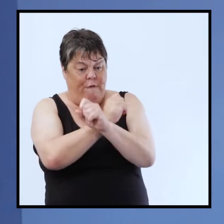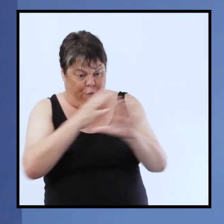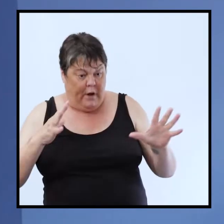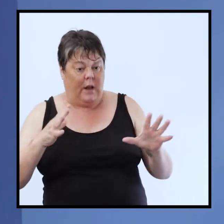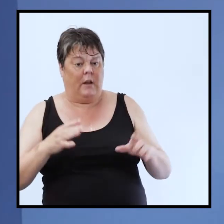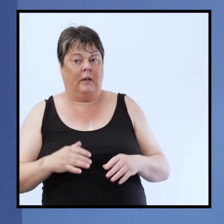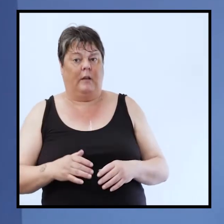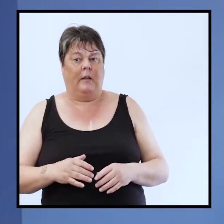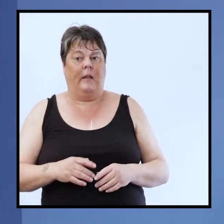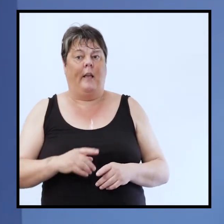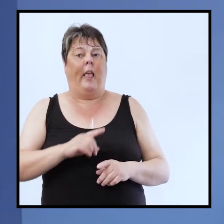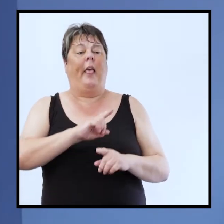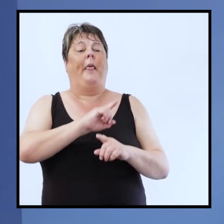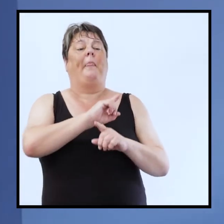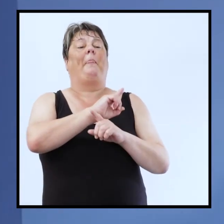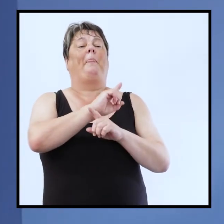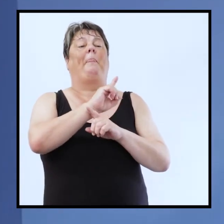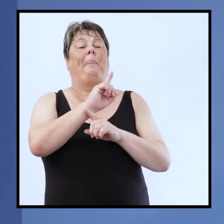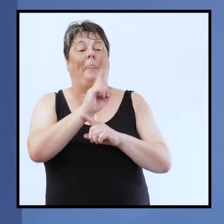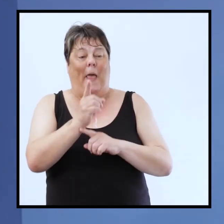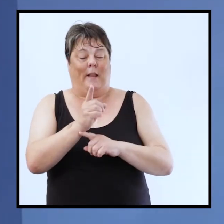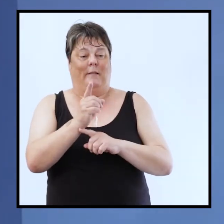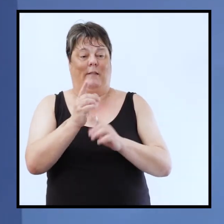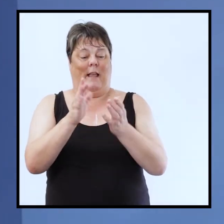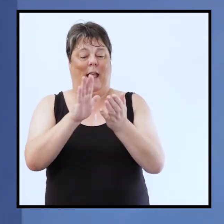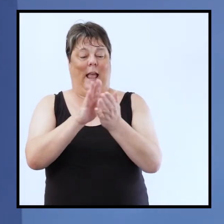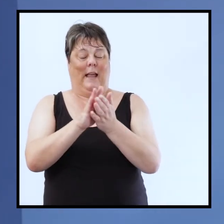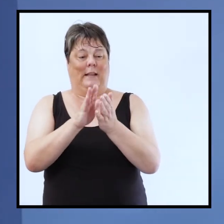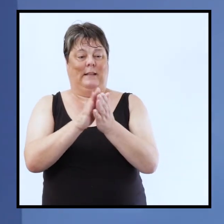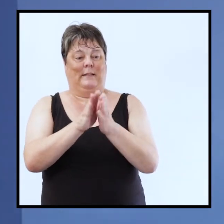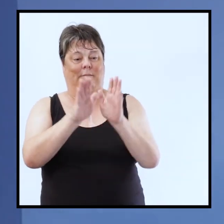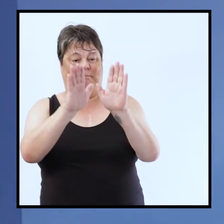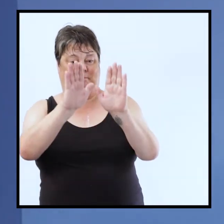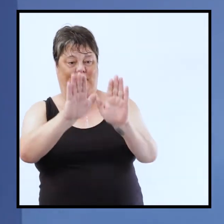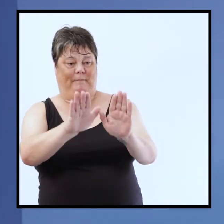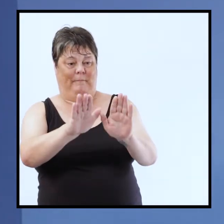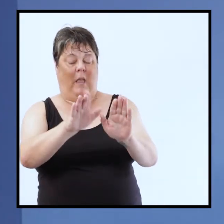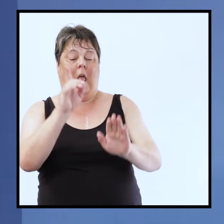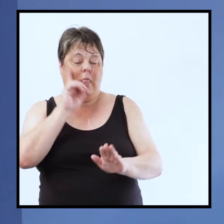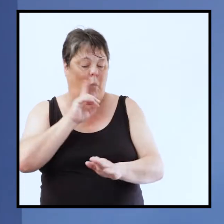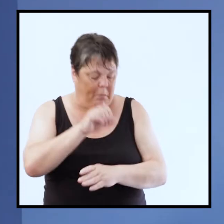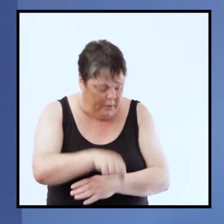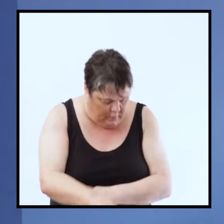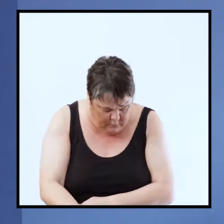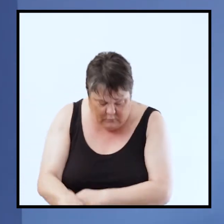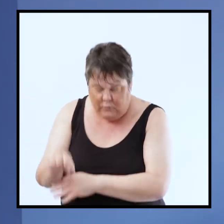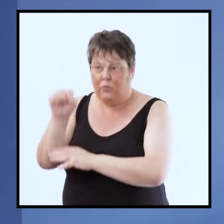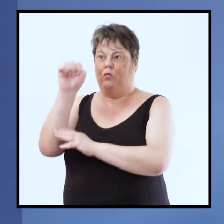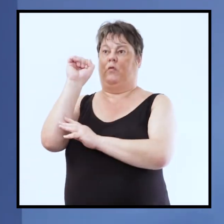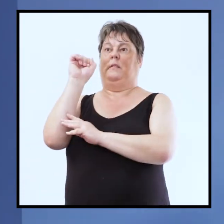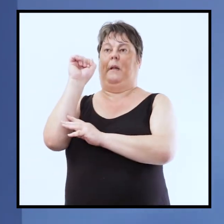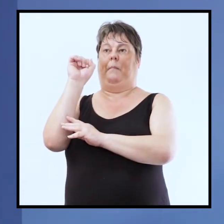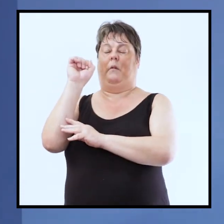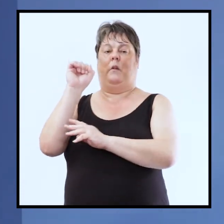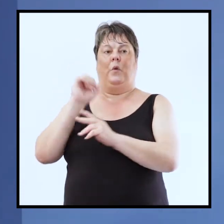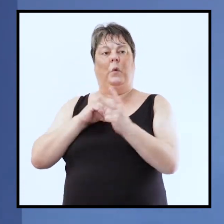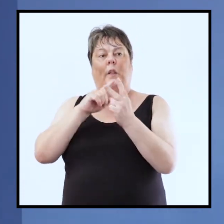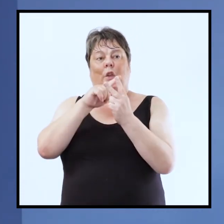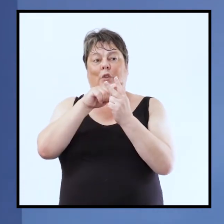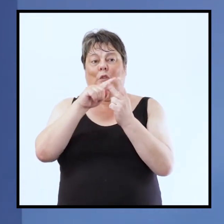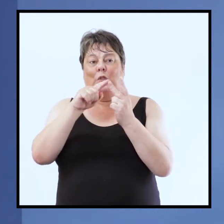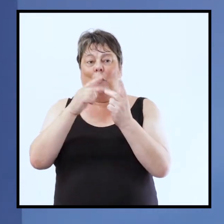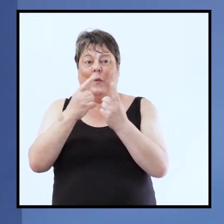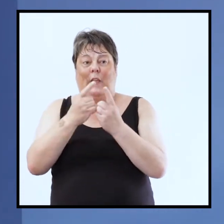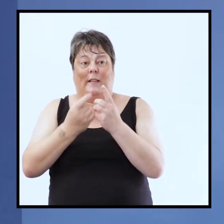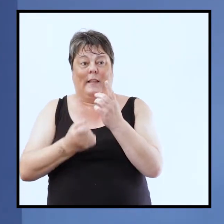then he puts his hand on her and she straightens up so note there's two things going on here